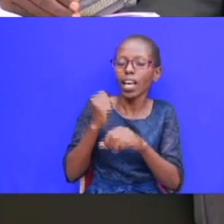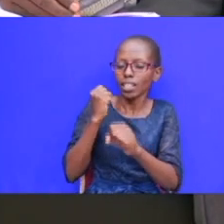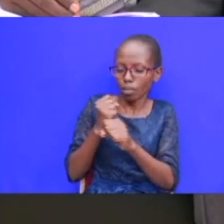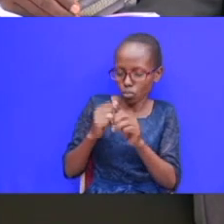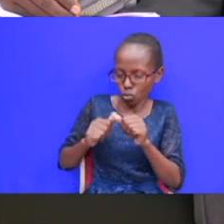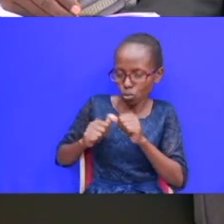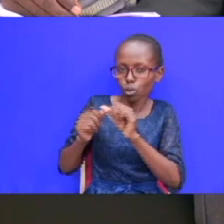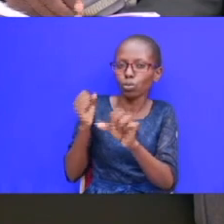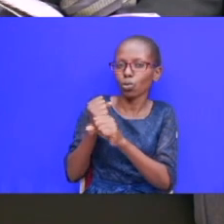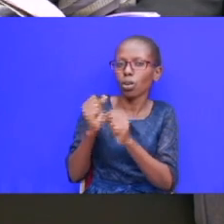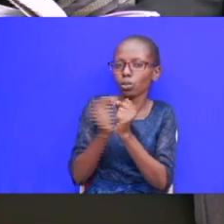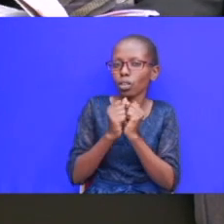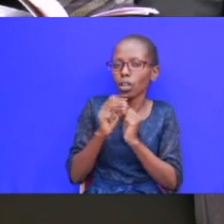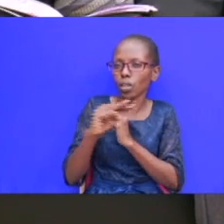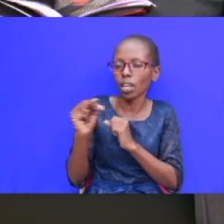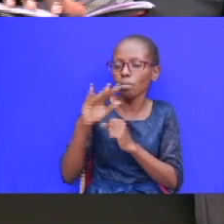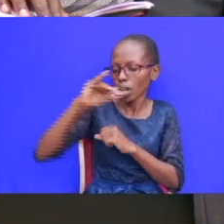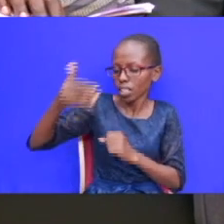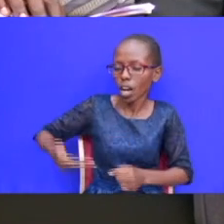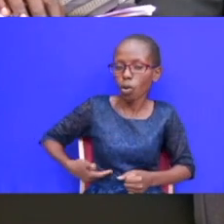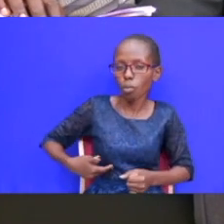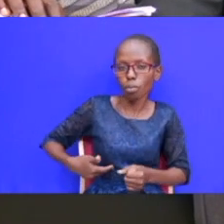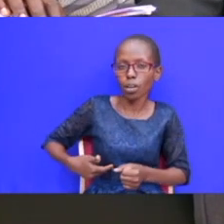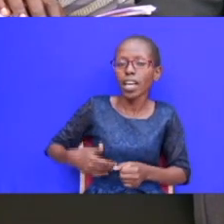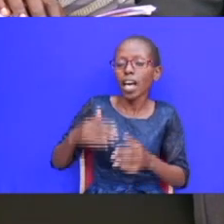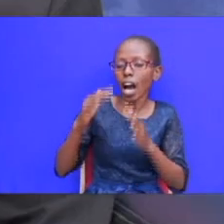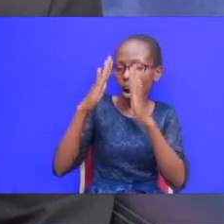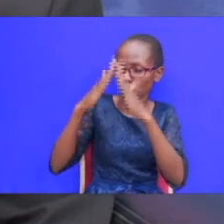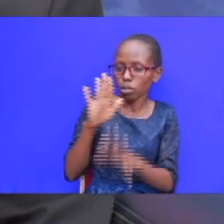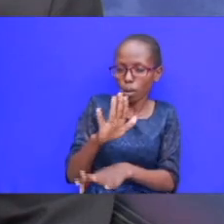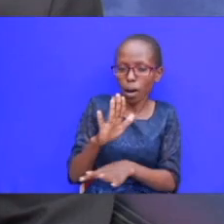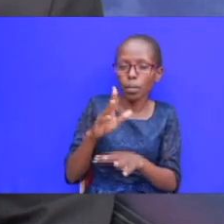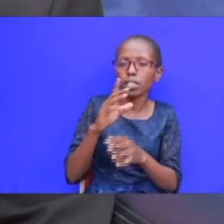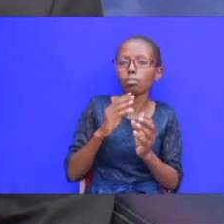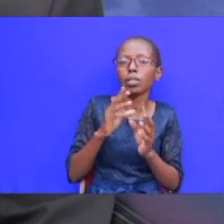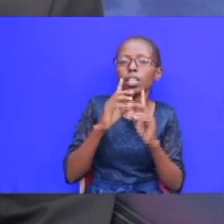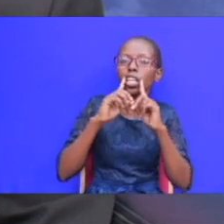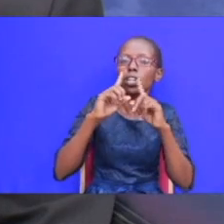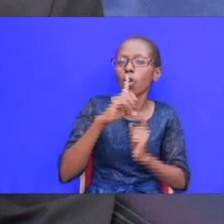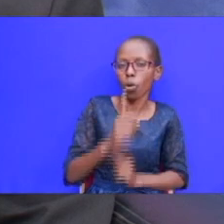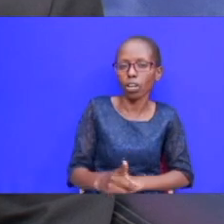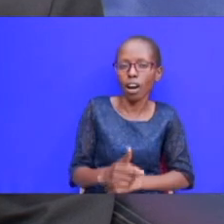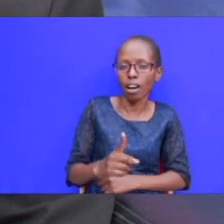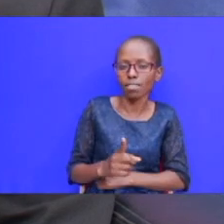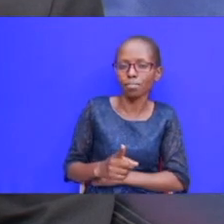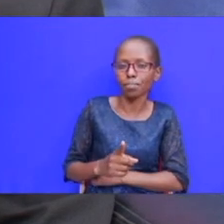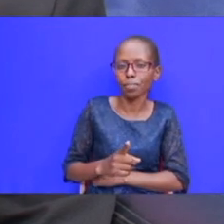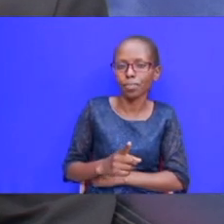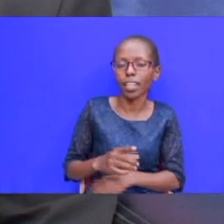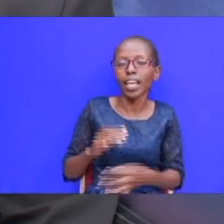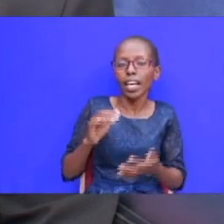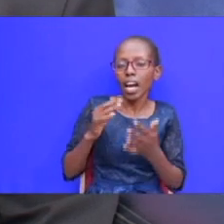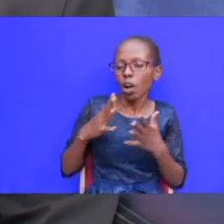with them jacob has to bring back the house in order the dysfunctional house yeah in as much as we